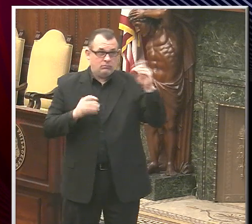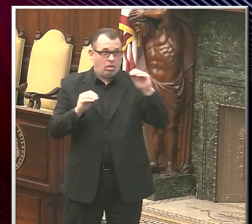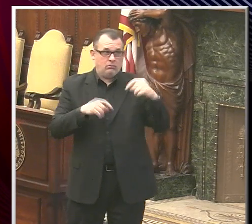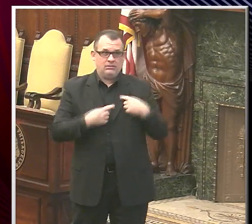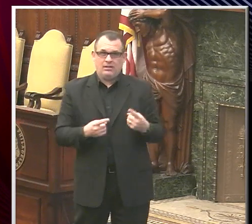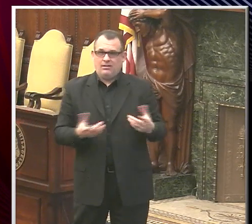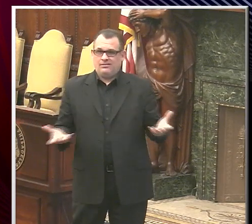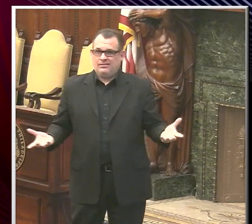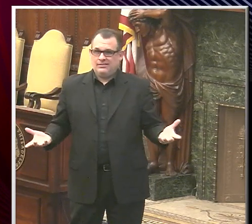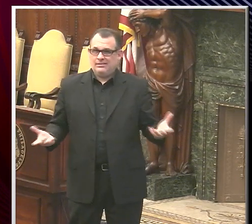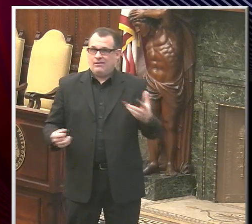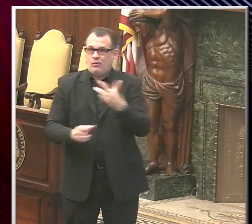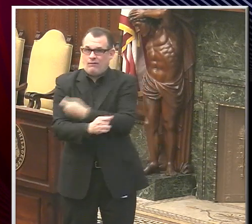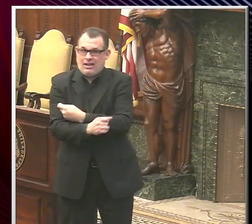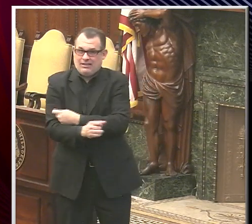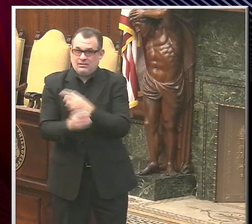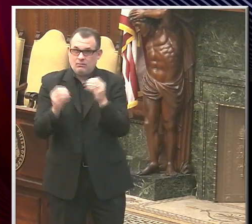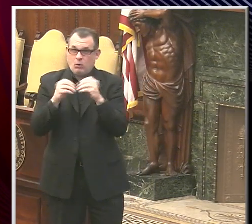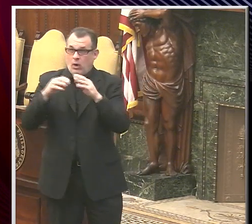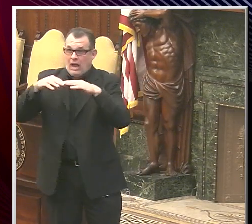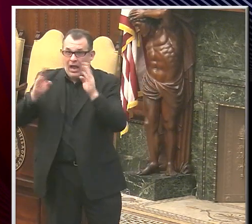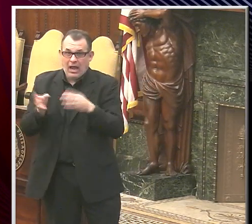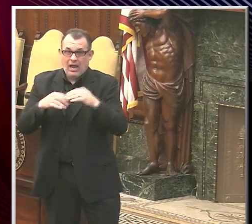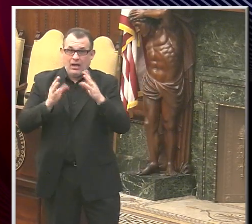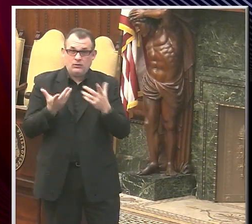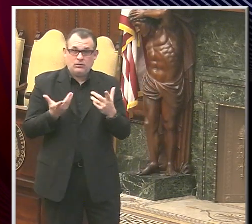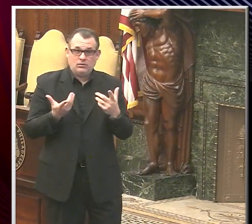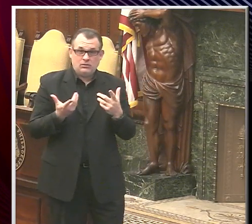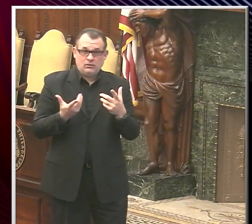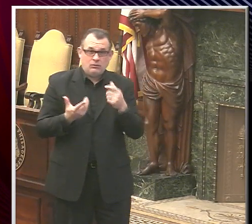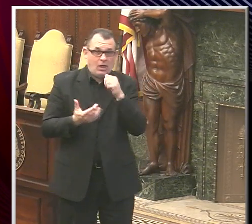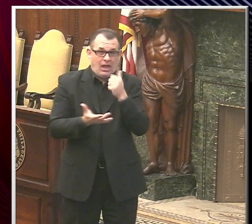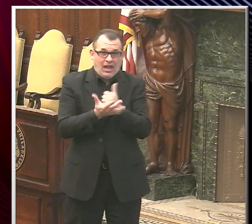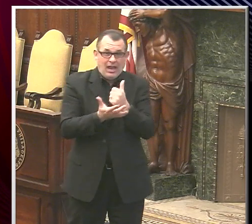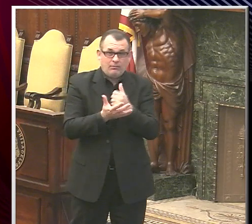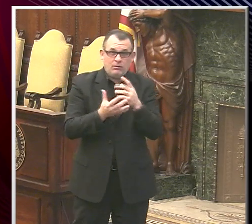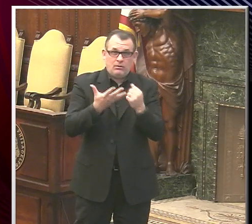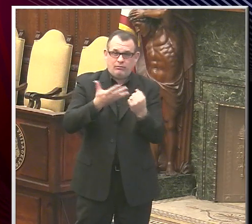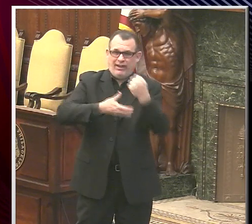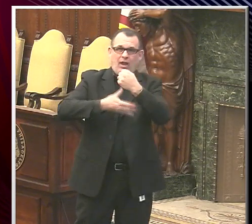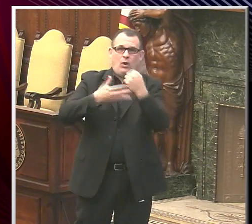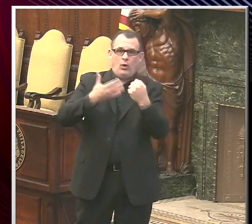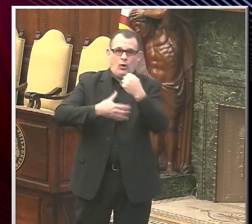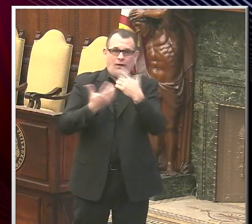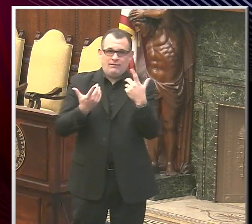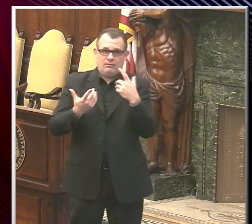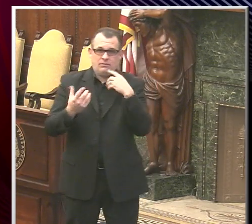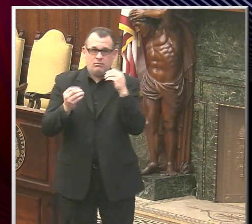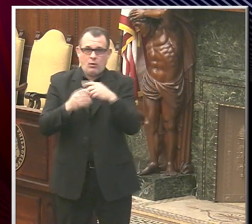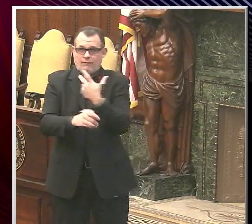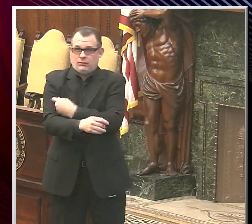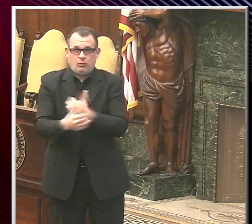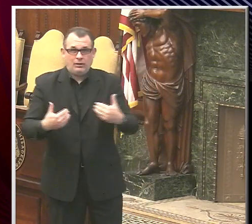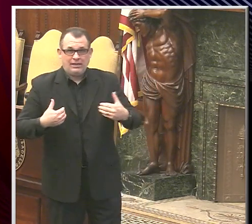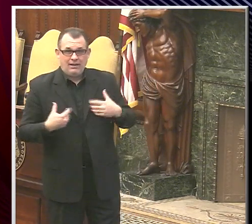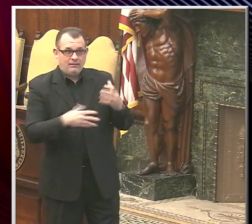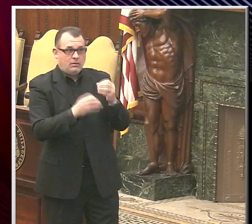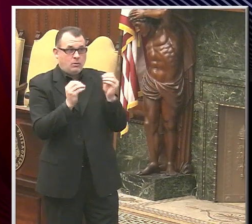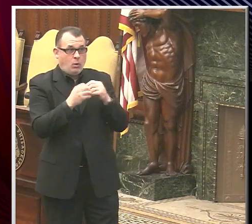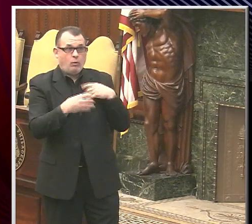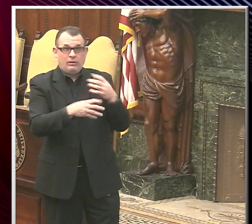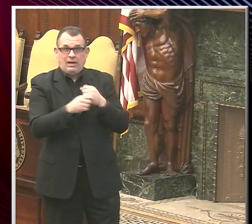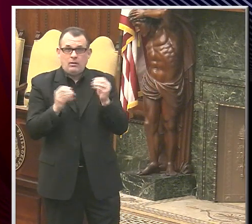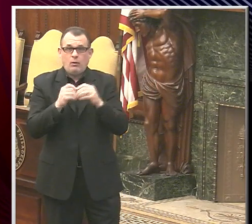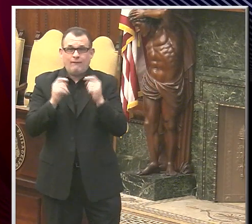plan on getting from the White House, do you think that's going to help you prioritize with the teachers? The more vaccines we have, the faster we're going to get through in vaccinating